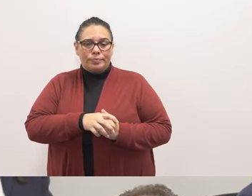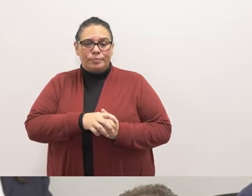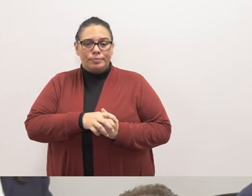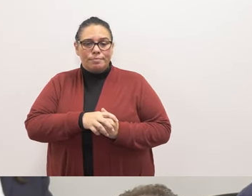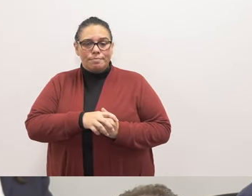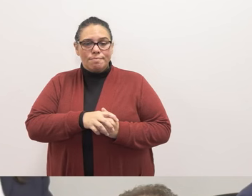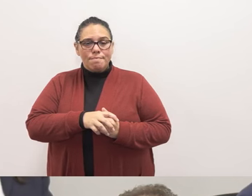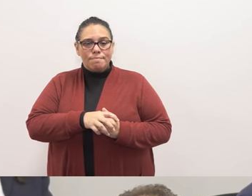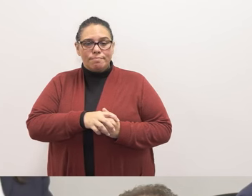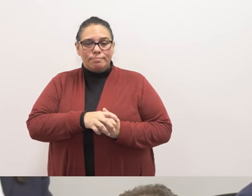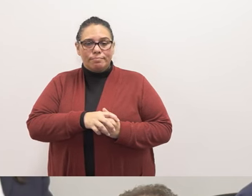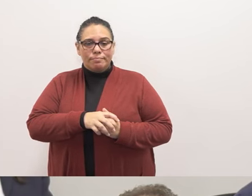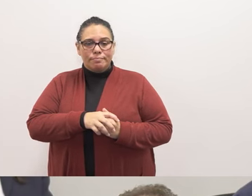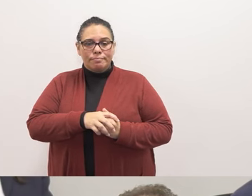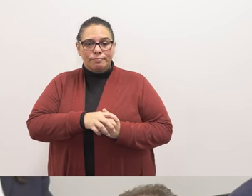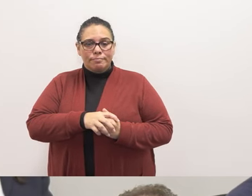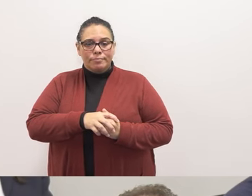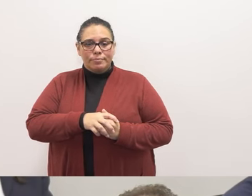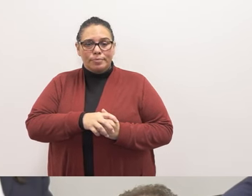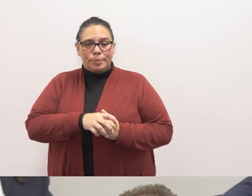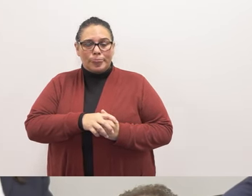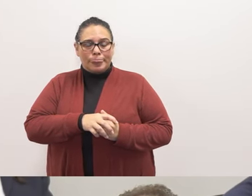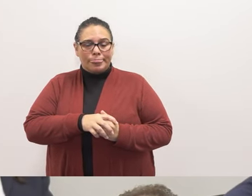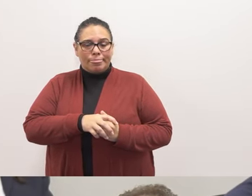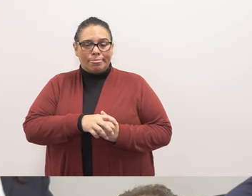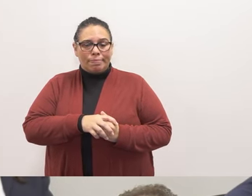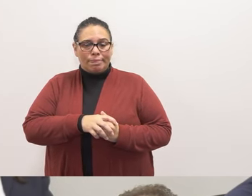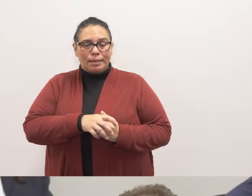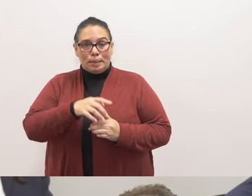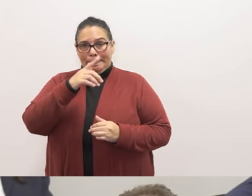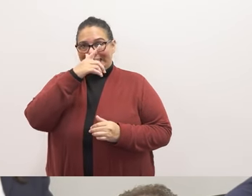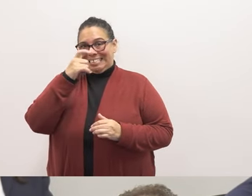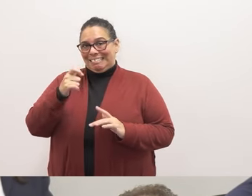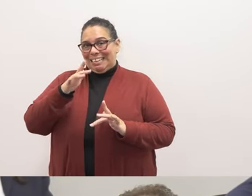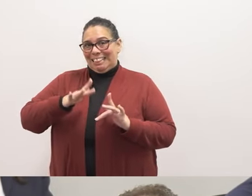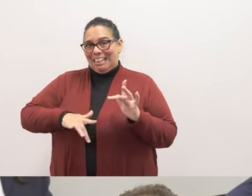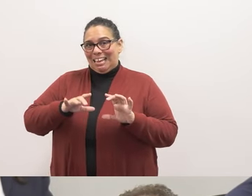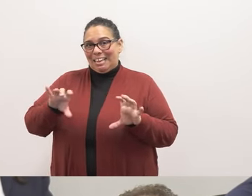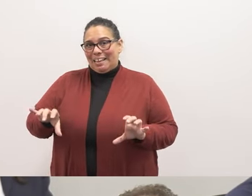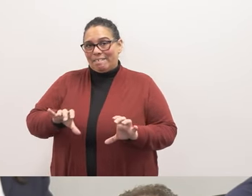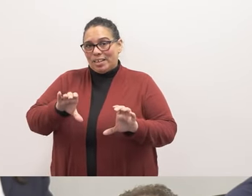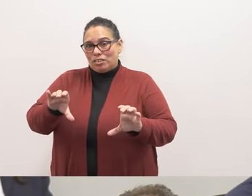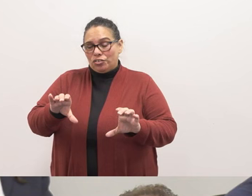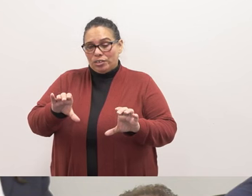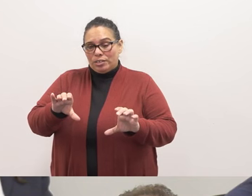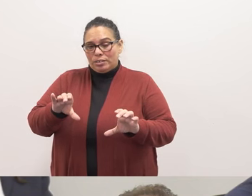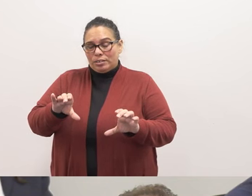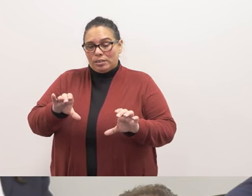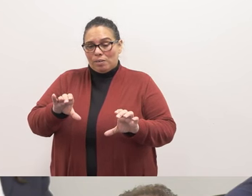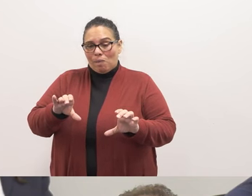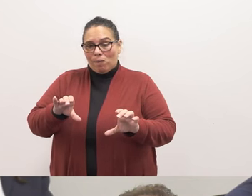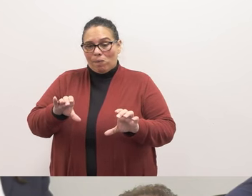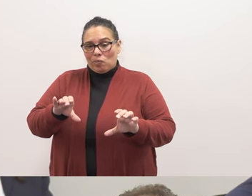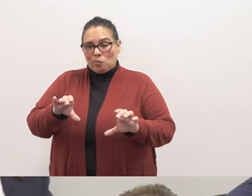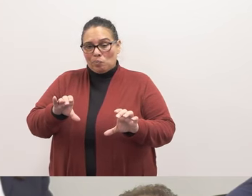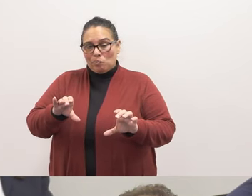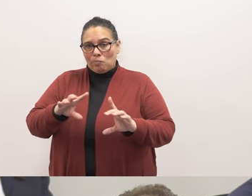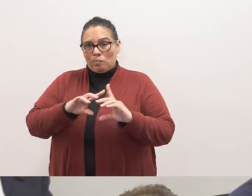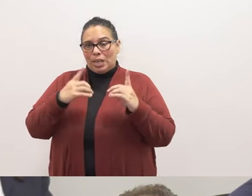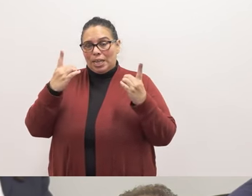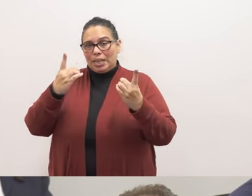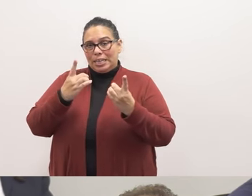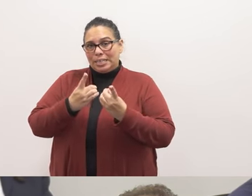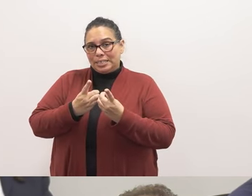And this was due to the lack of action of the district